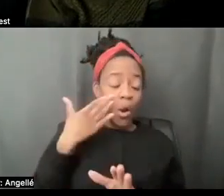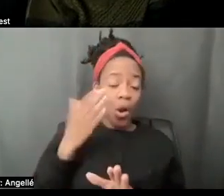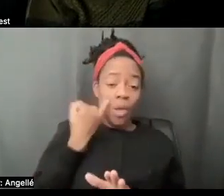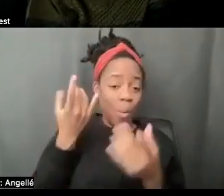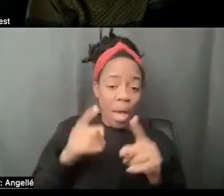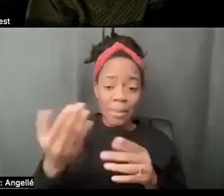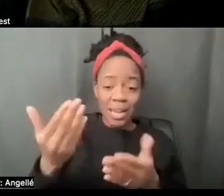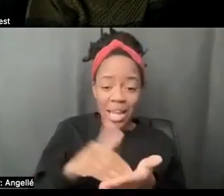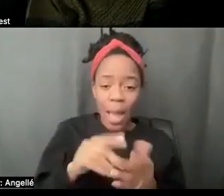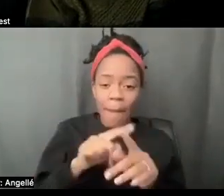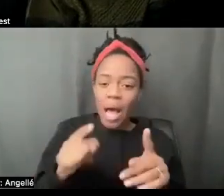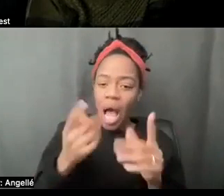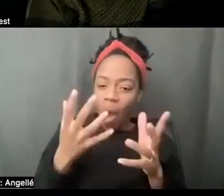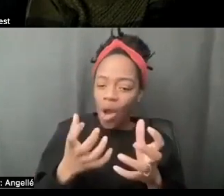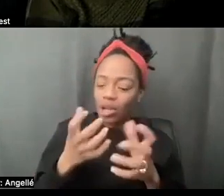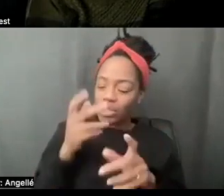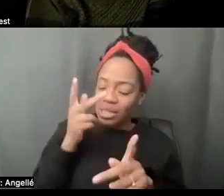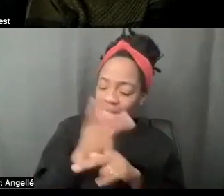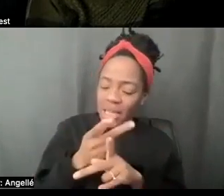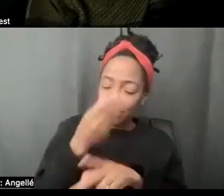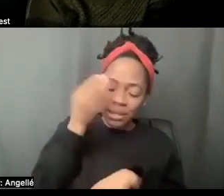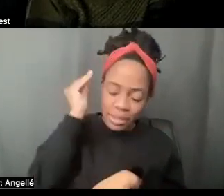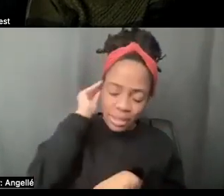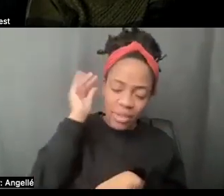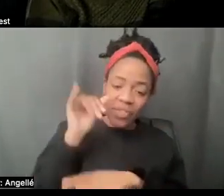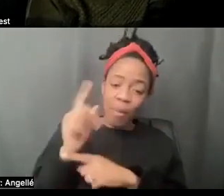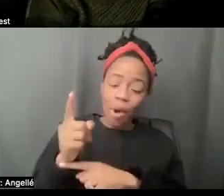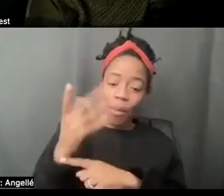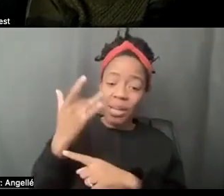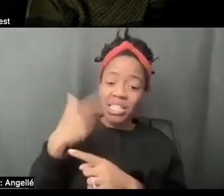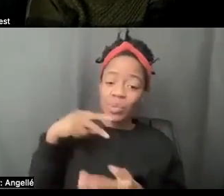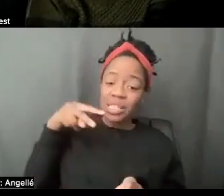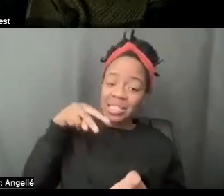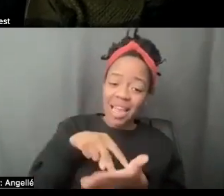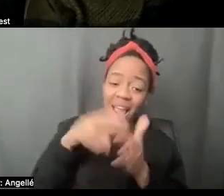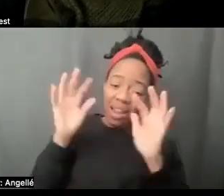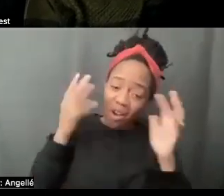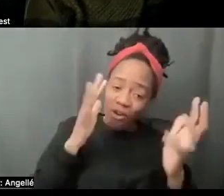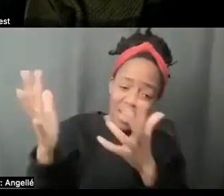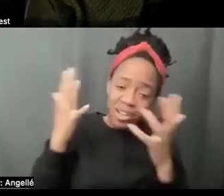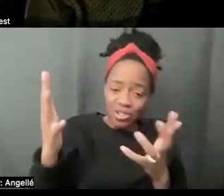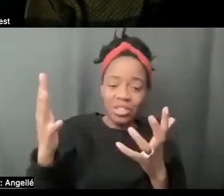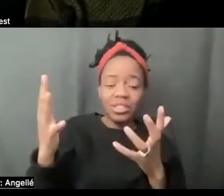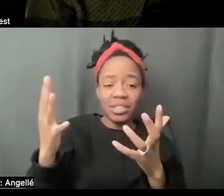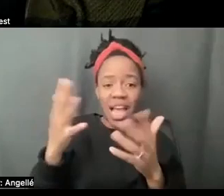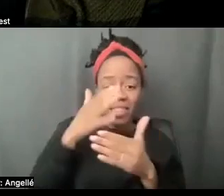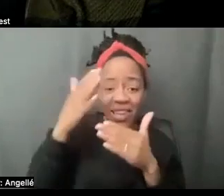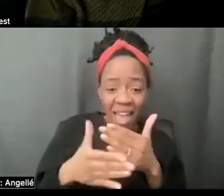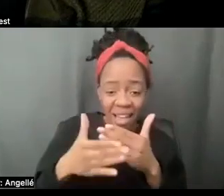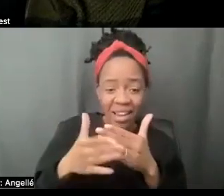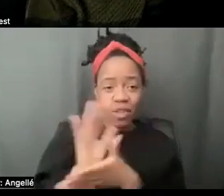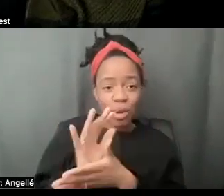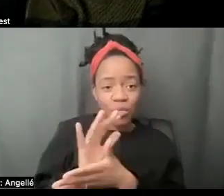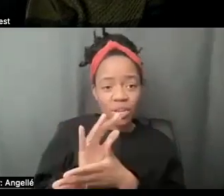it's a moment that I want to bottle forever because we got a standing ovation at the end of the screening and Alex and I were